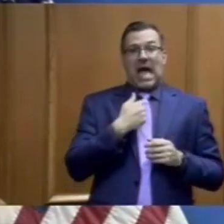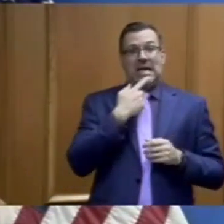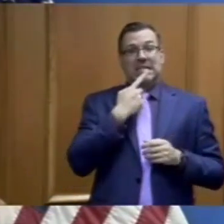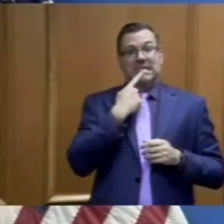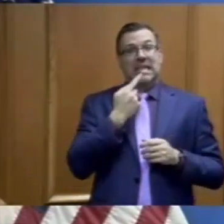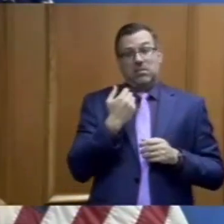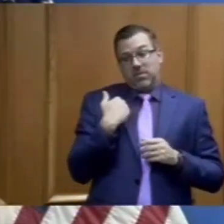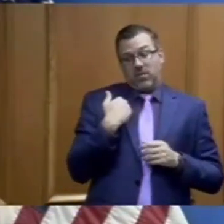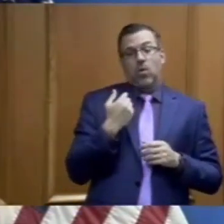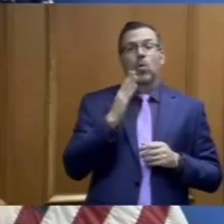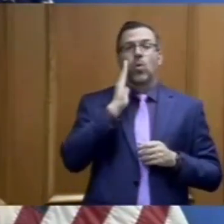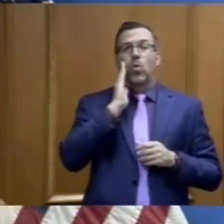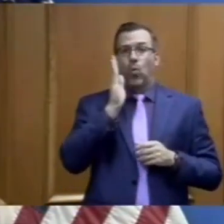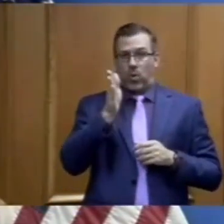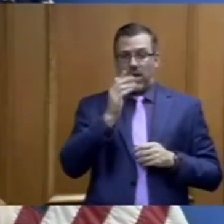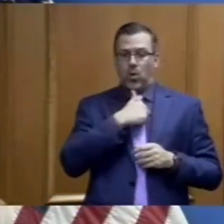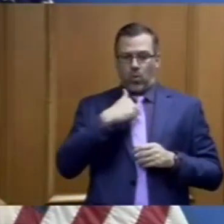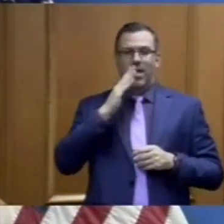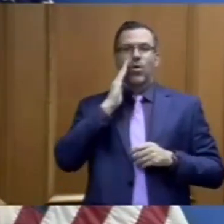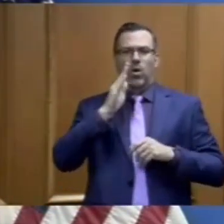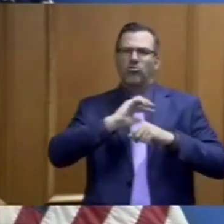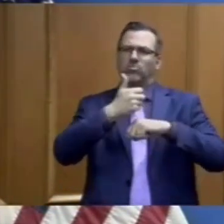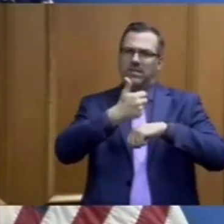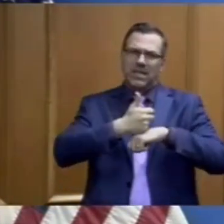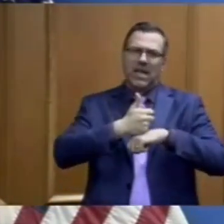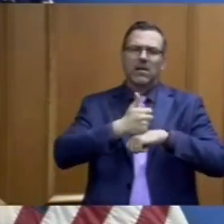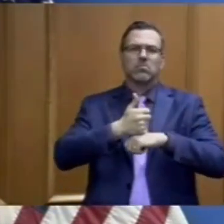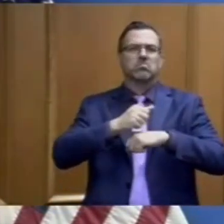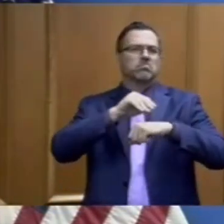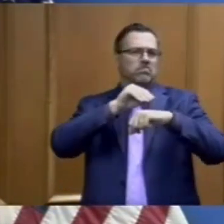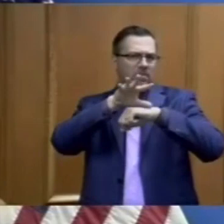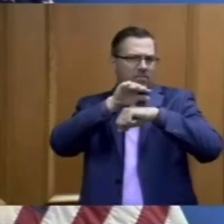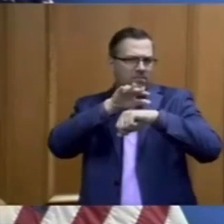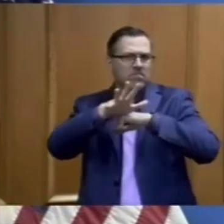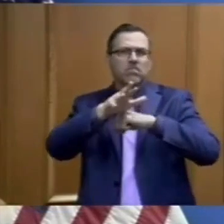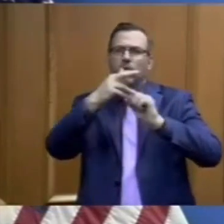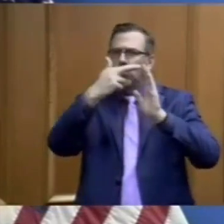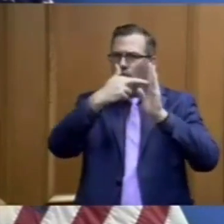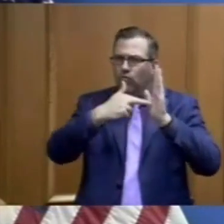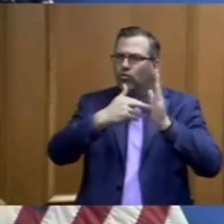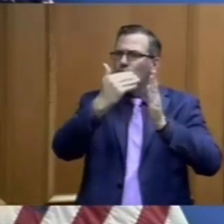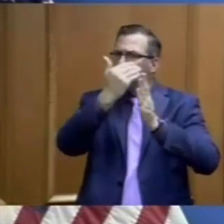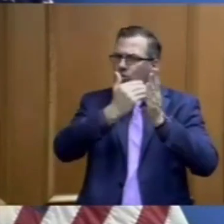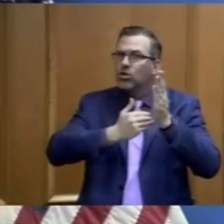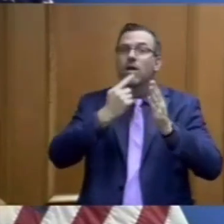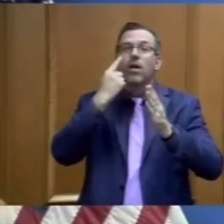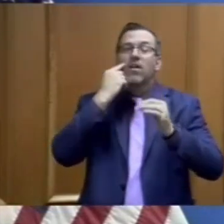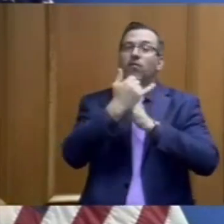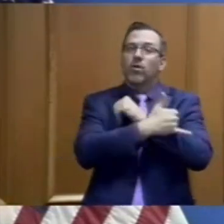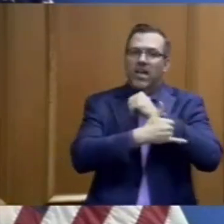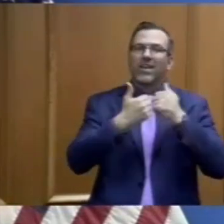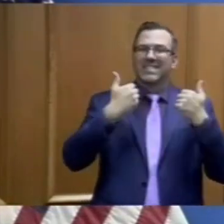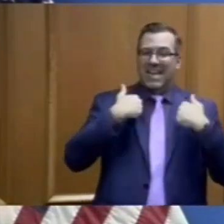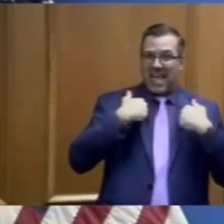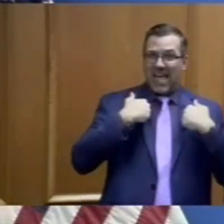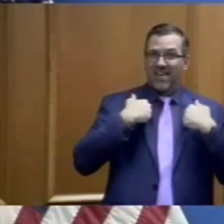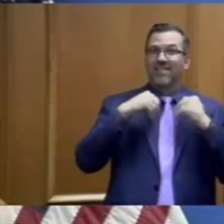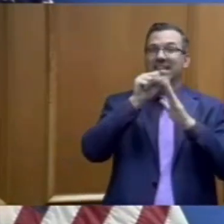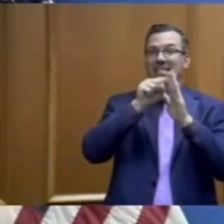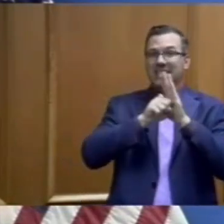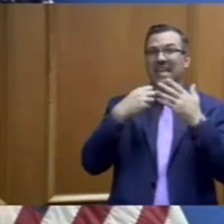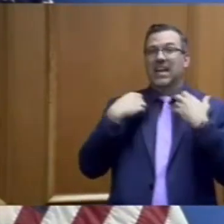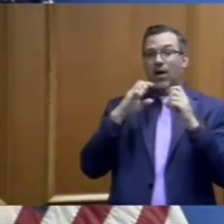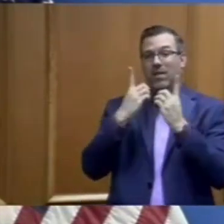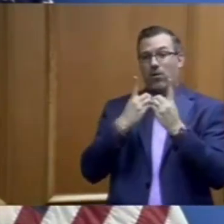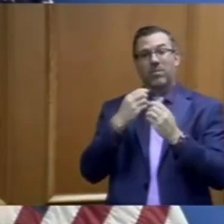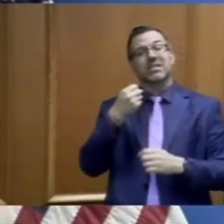going to put guidance out for the counties that have state health departments. Shelby County is not one of those counties,